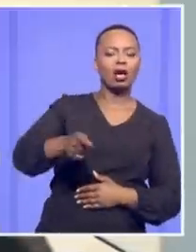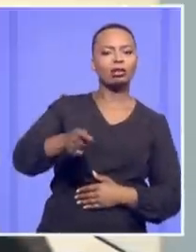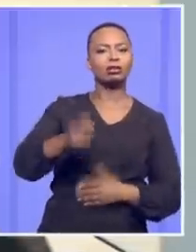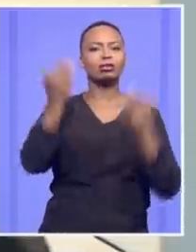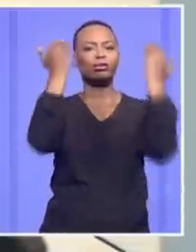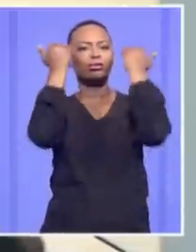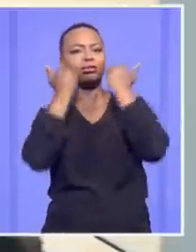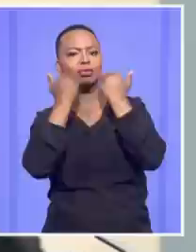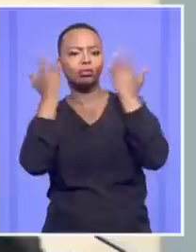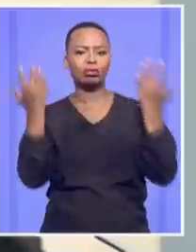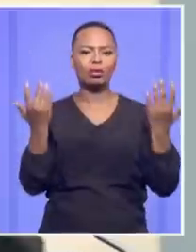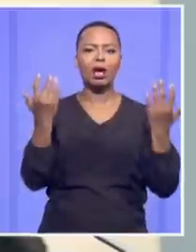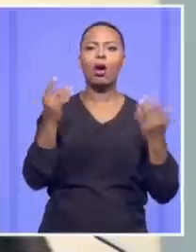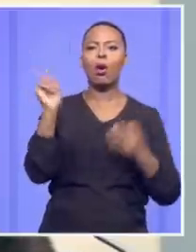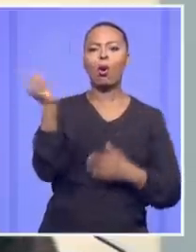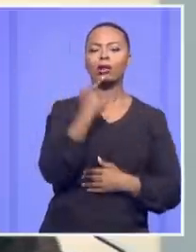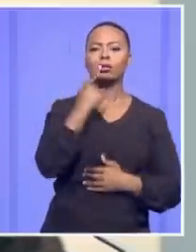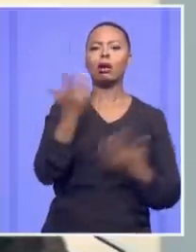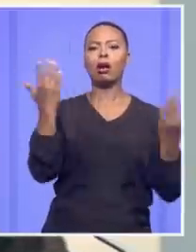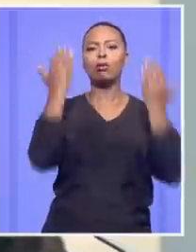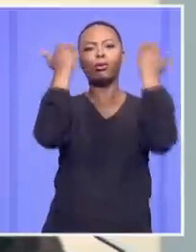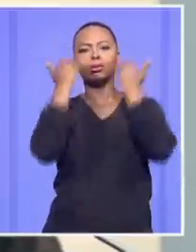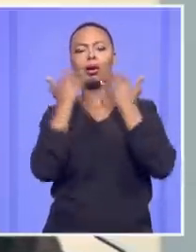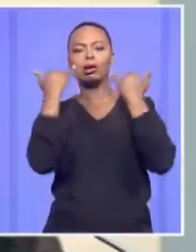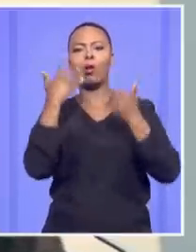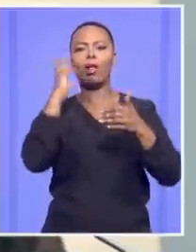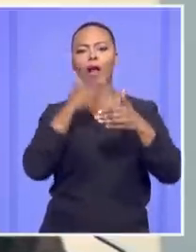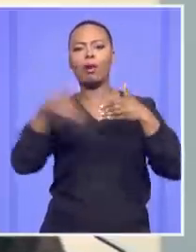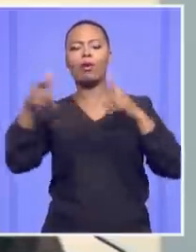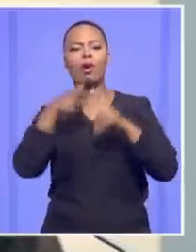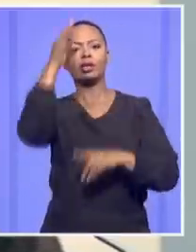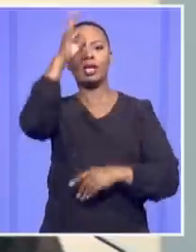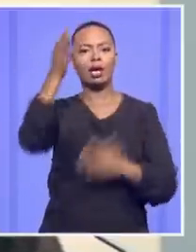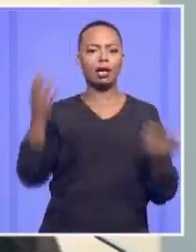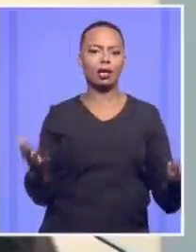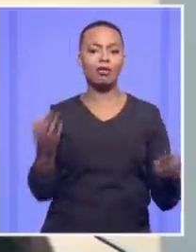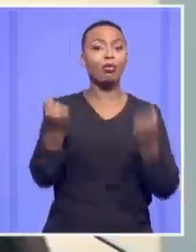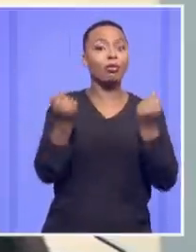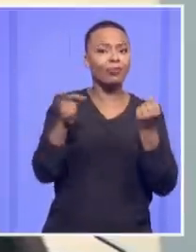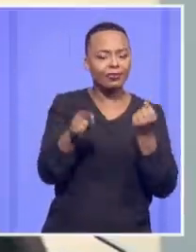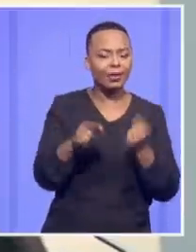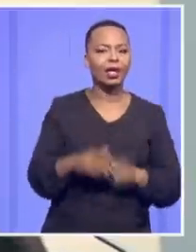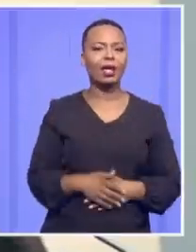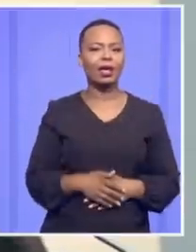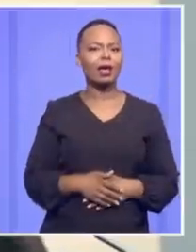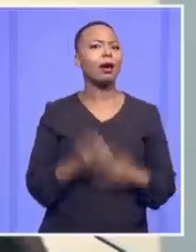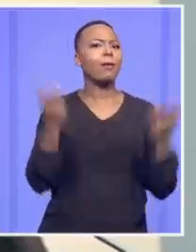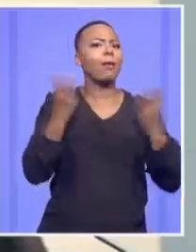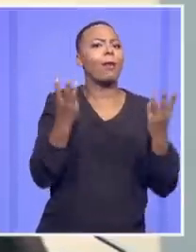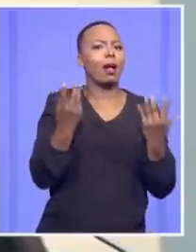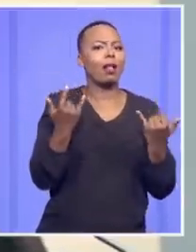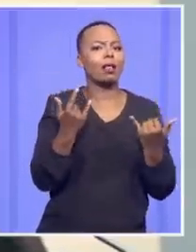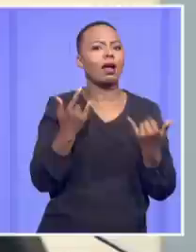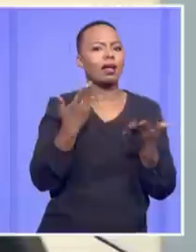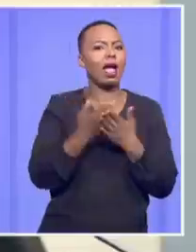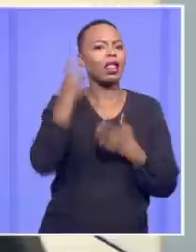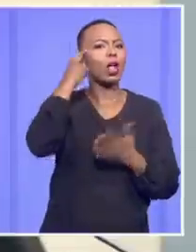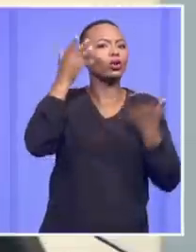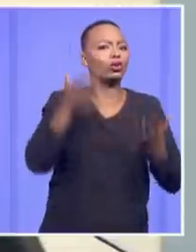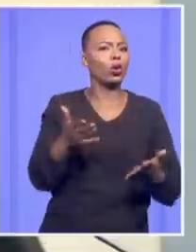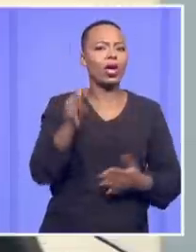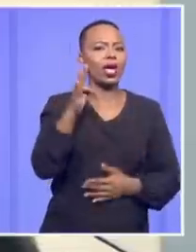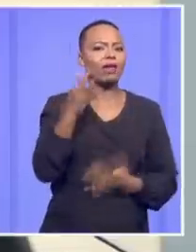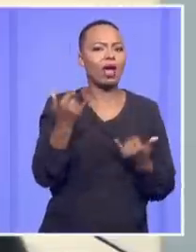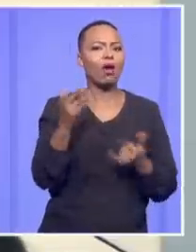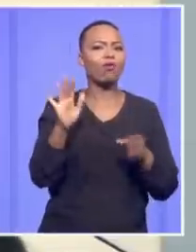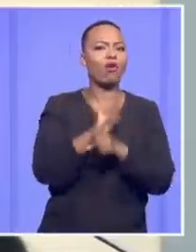would say, well, now the magistrate is going to kowtow to the State. That is probably what people in the public domain might think if they don't have the